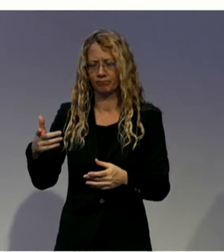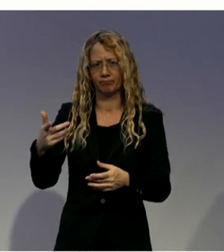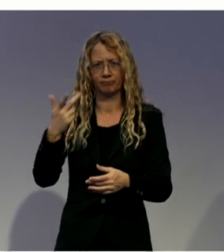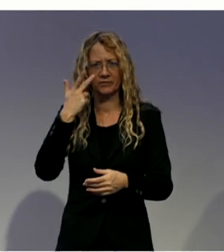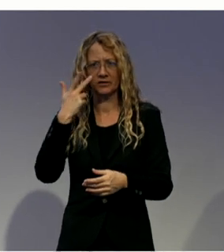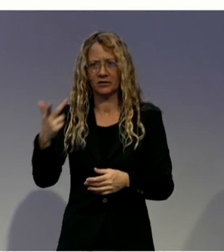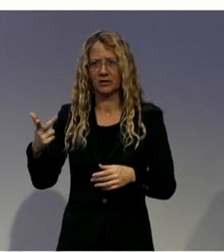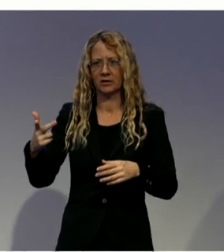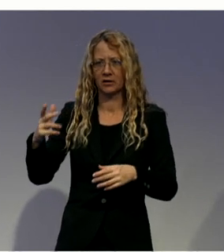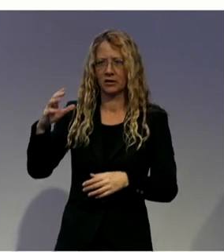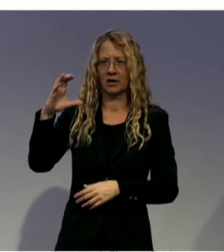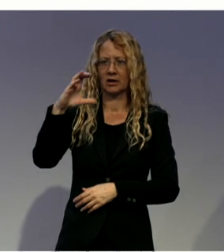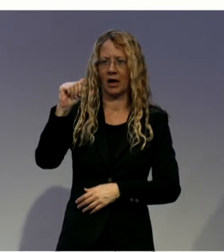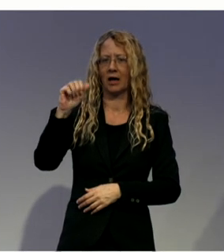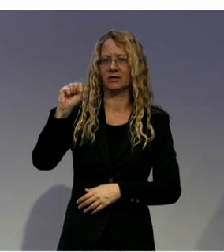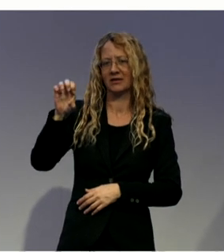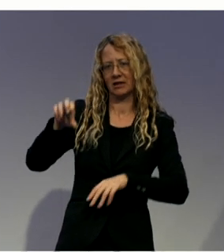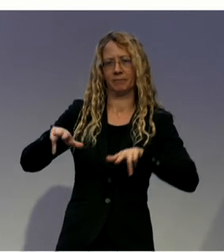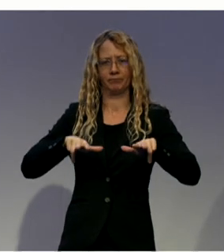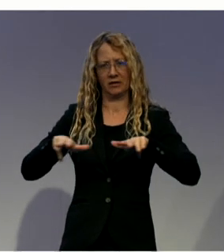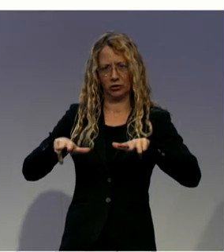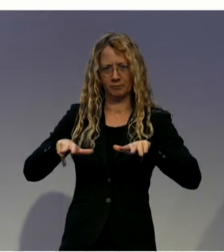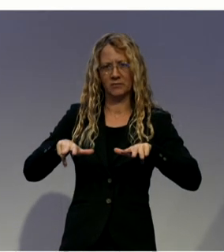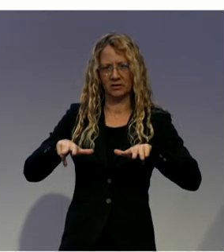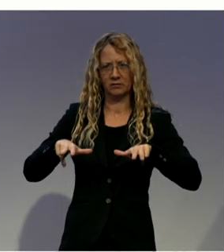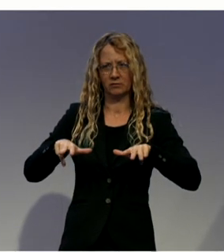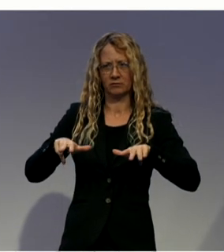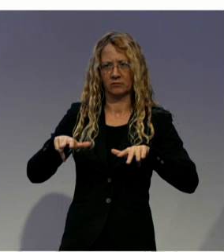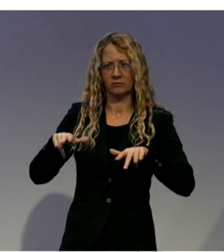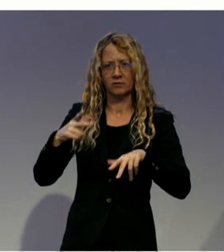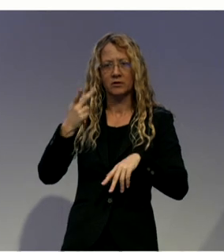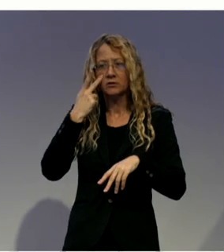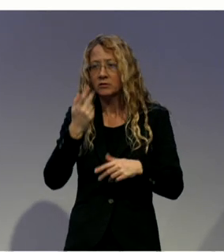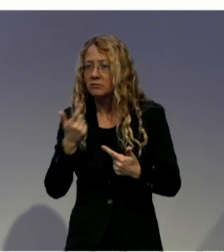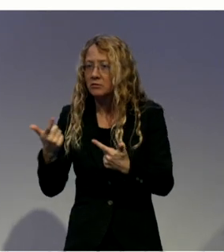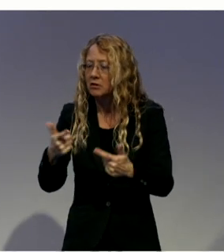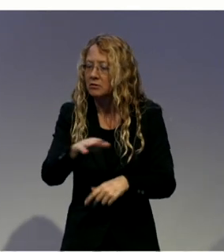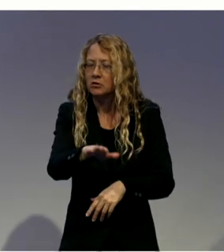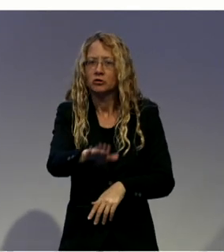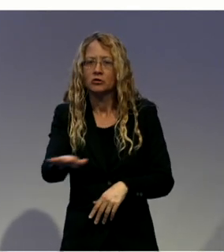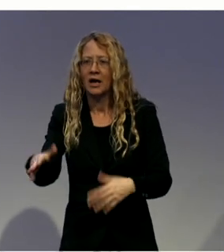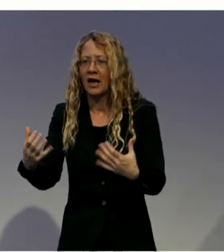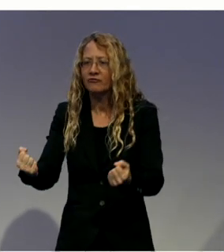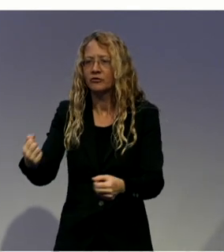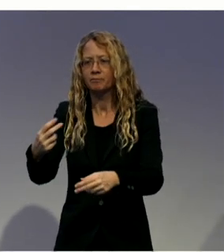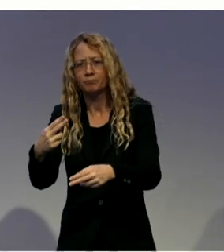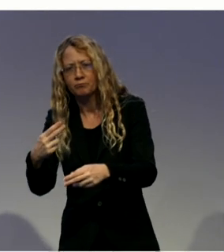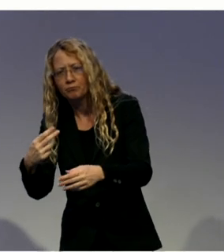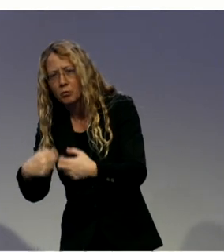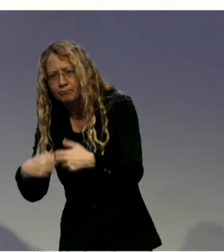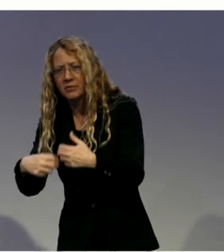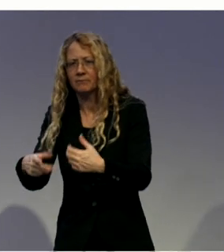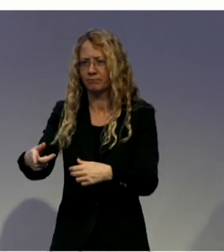necessary and disability-related services, supports, and resources. Basically, if you're an indigenous